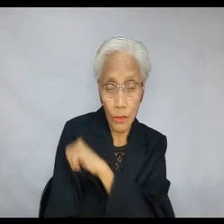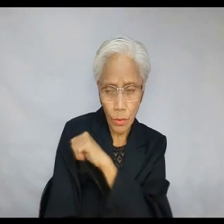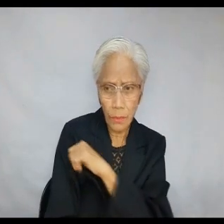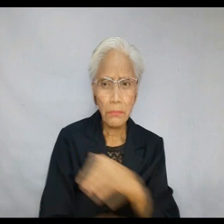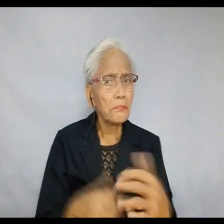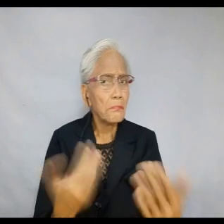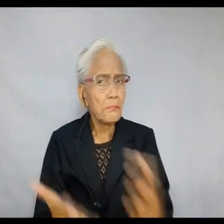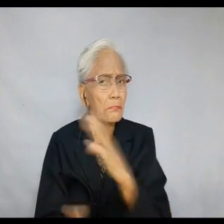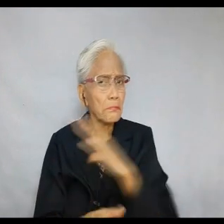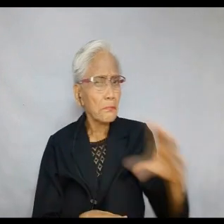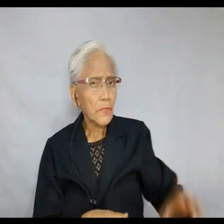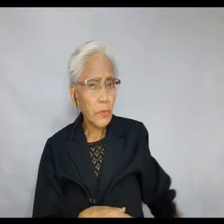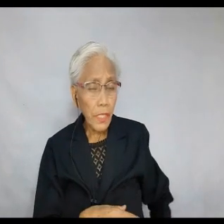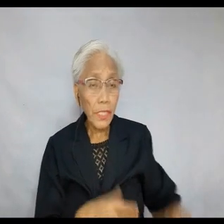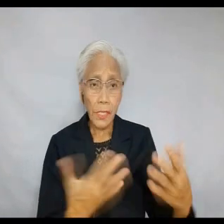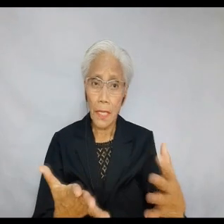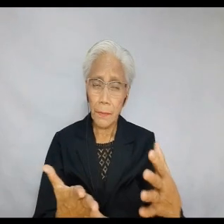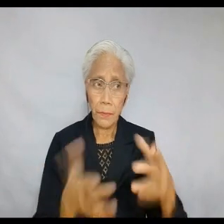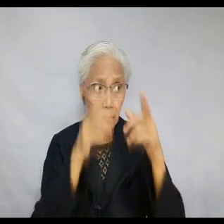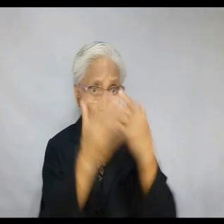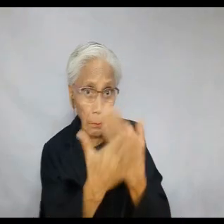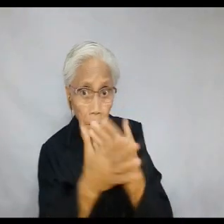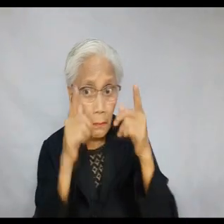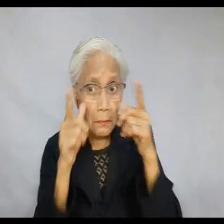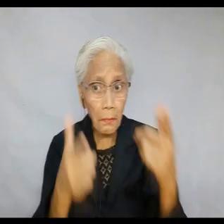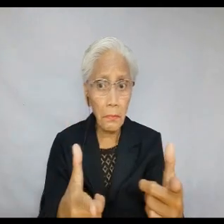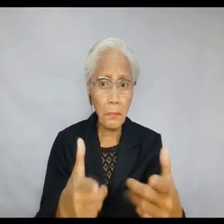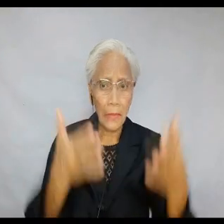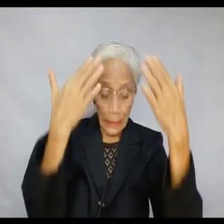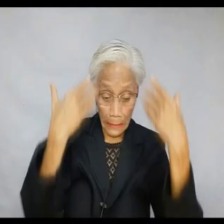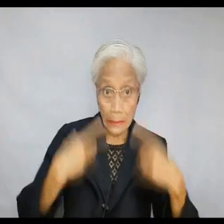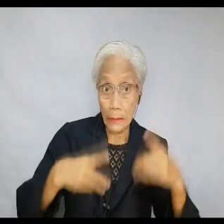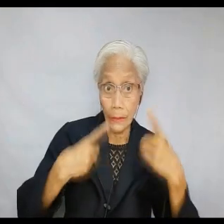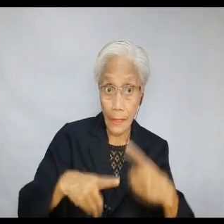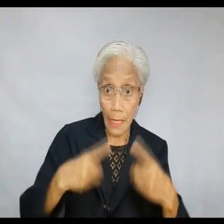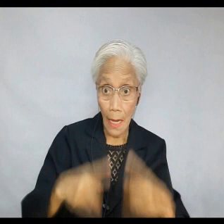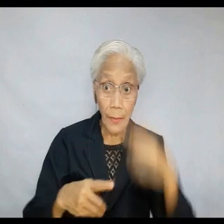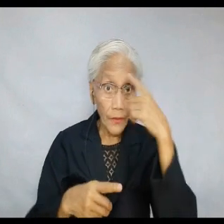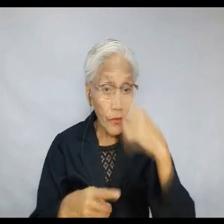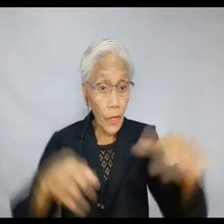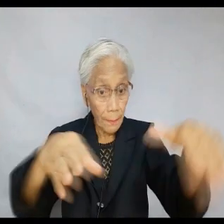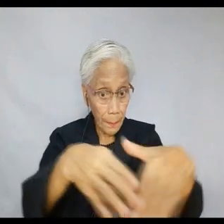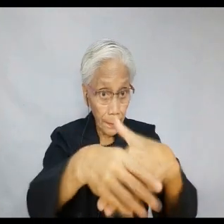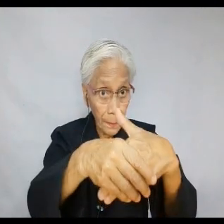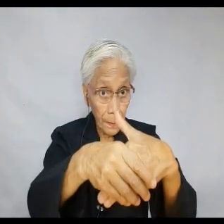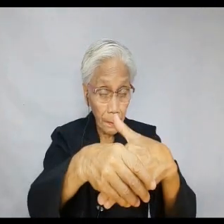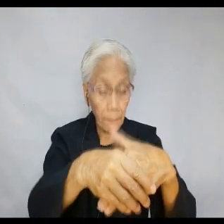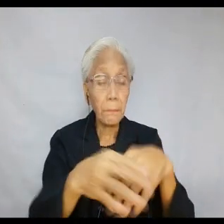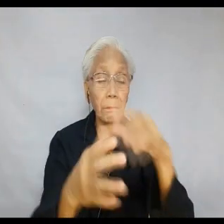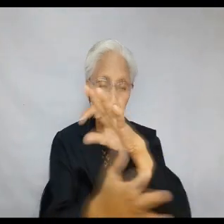reflects an attitude. Christian fashion is about dressing up for one's wedding